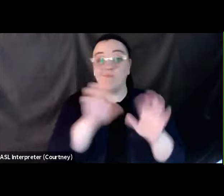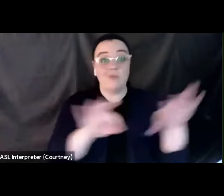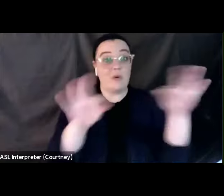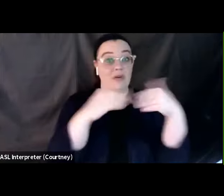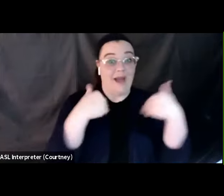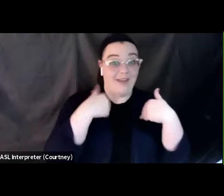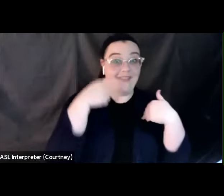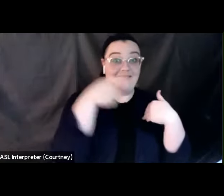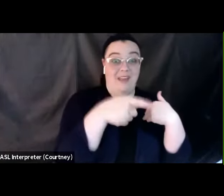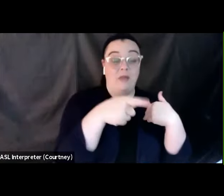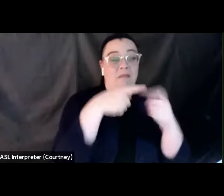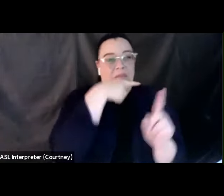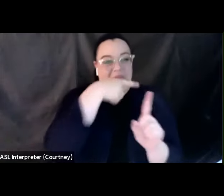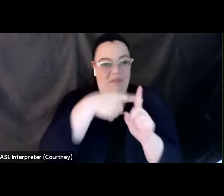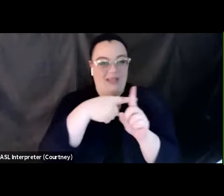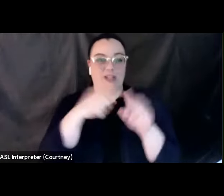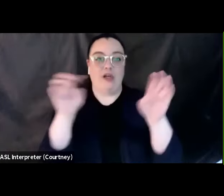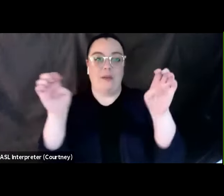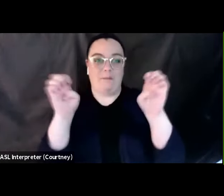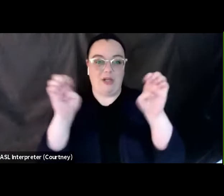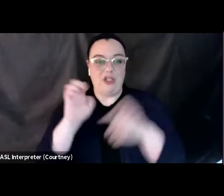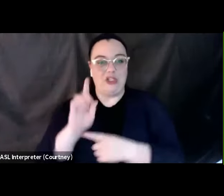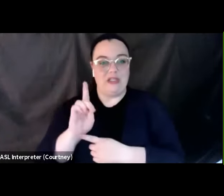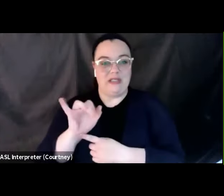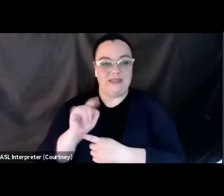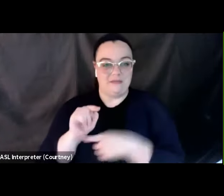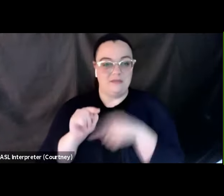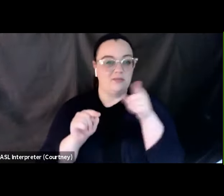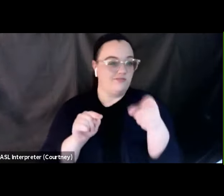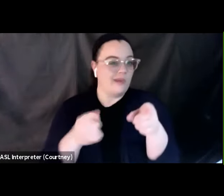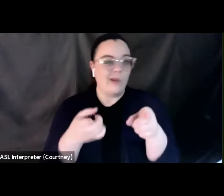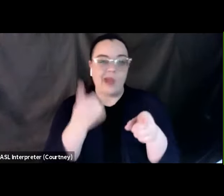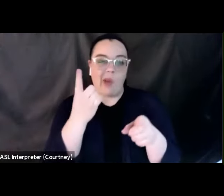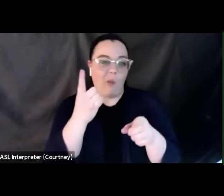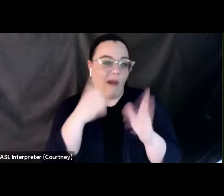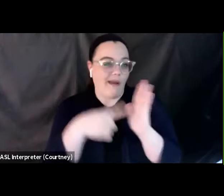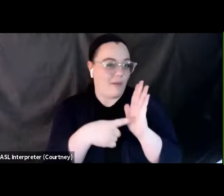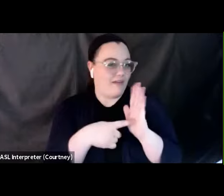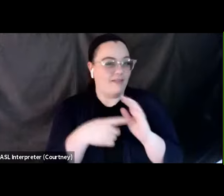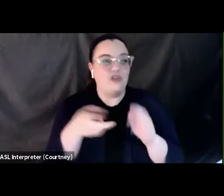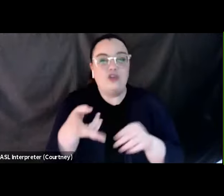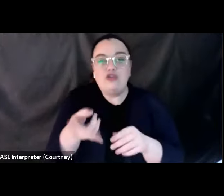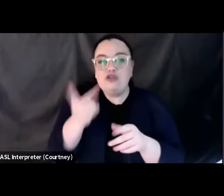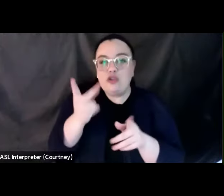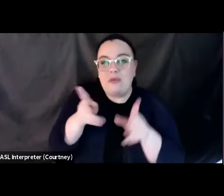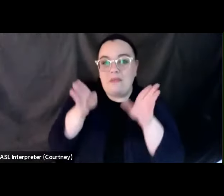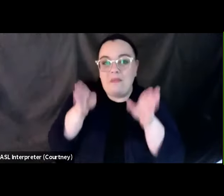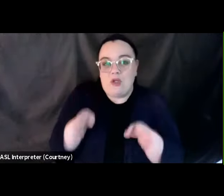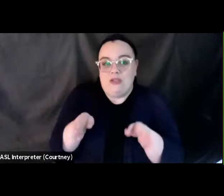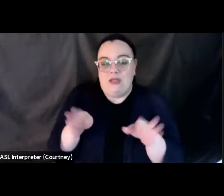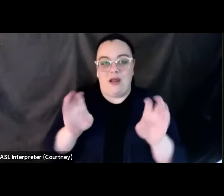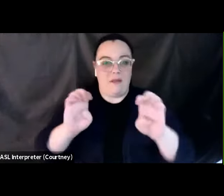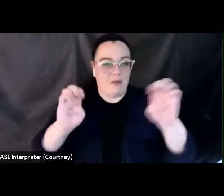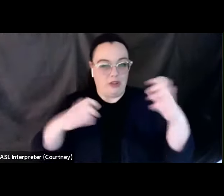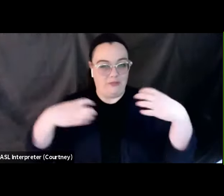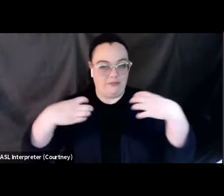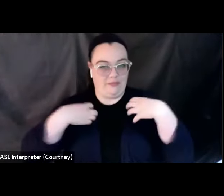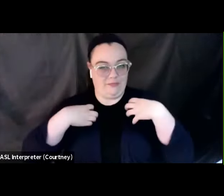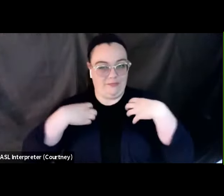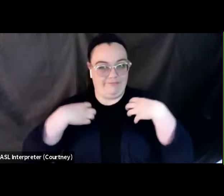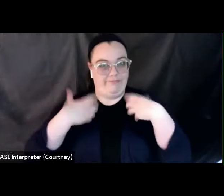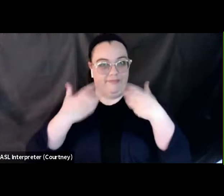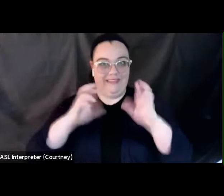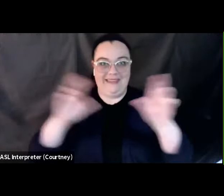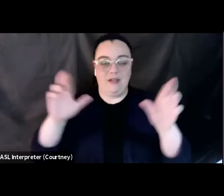So I have one of our two person emergency kits right down there. Locked in pretty good. So hopefully that doesn't go anywhere. So having minimum